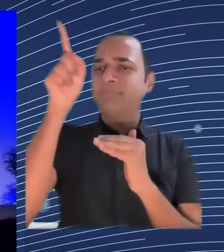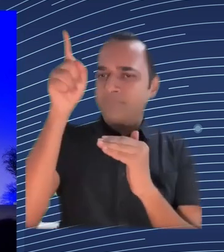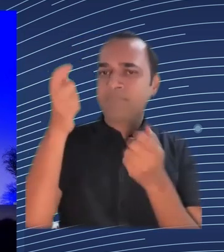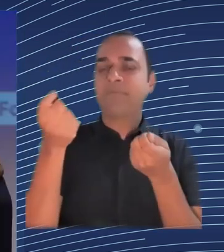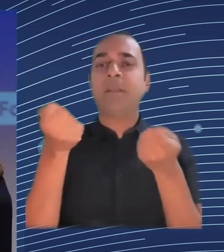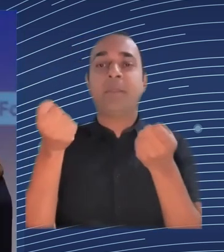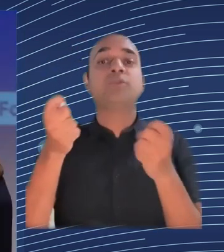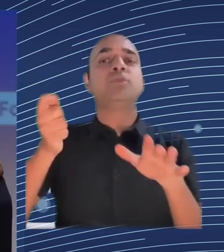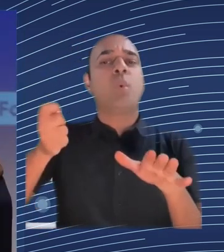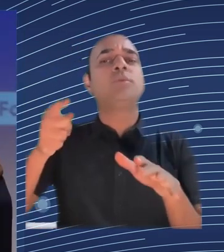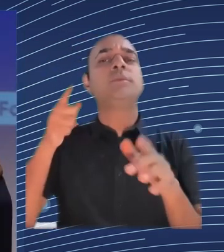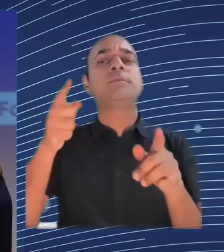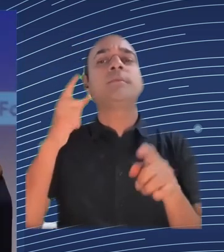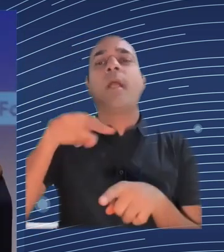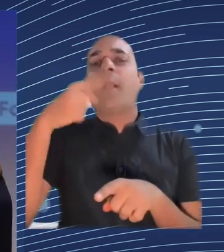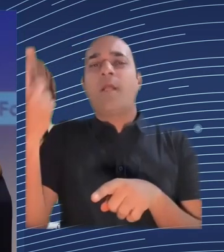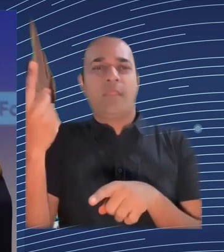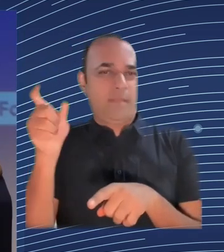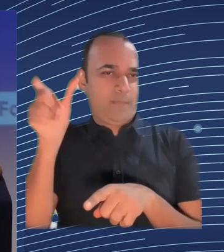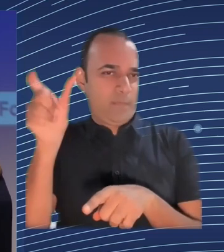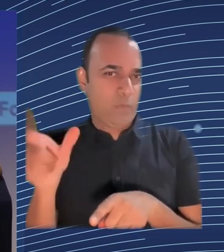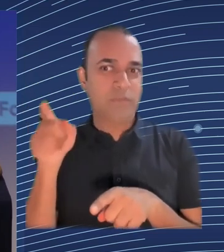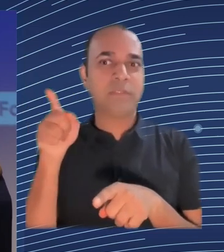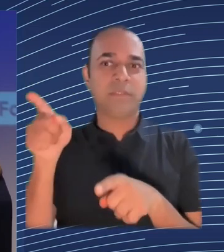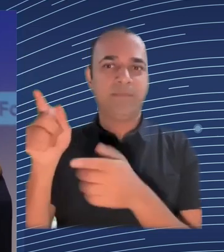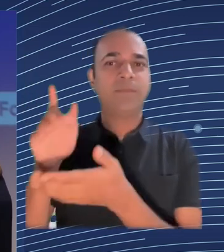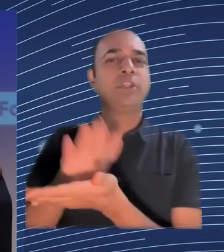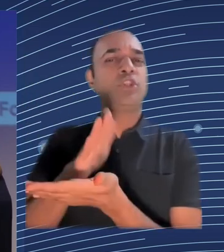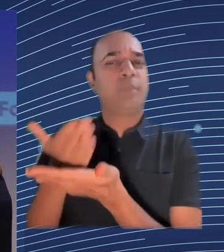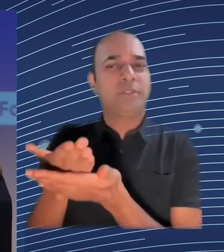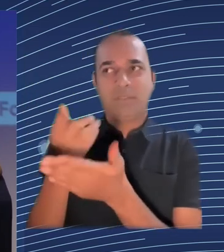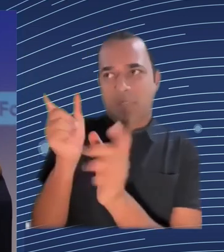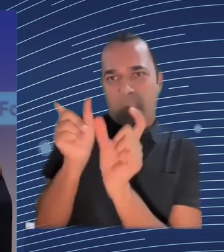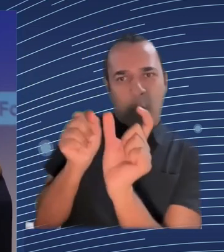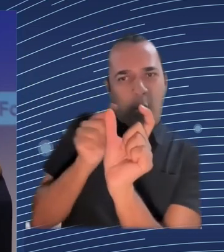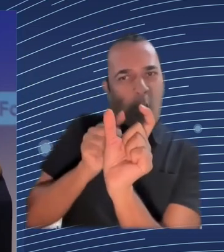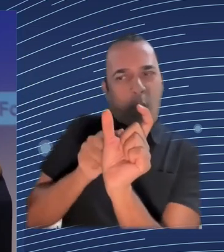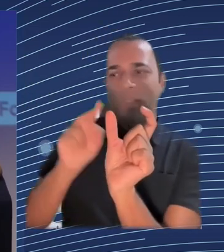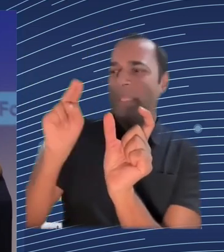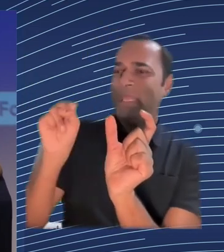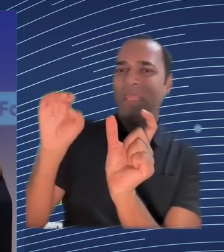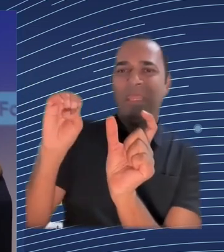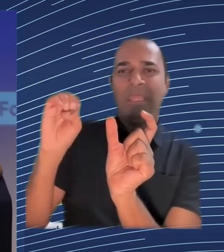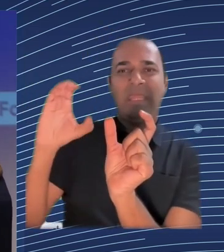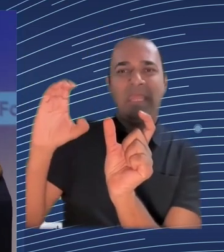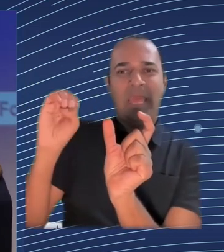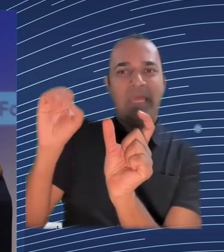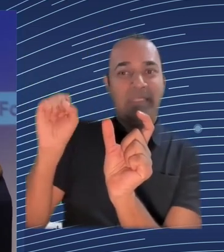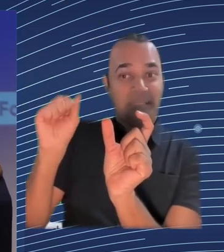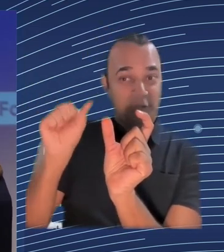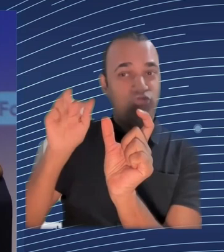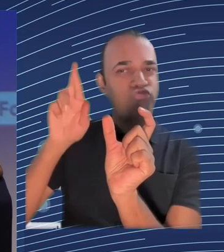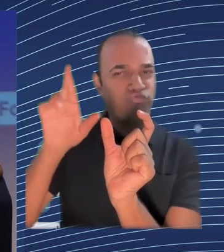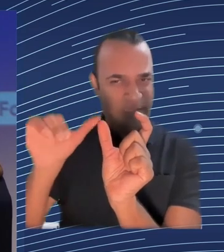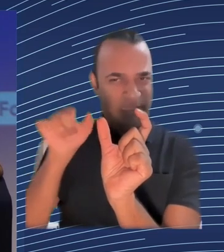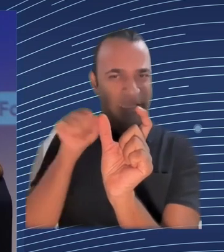say in German for the nice yeah necessary yes and that's the point yeah yeah very interesting John you're you're